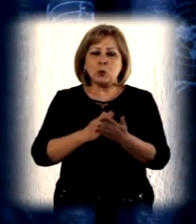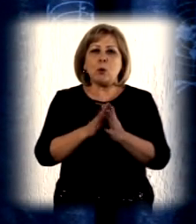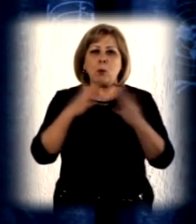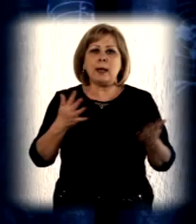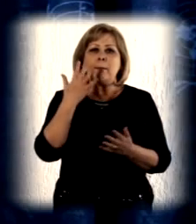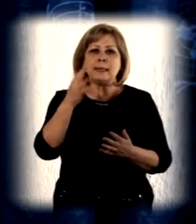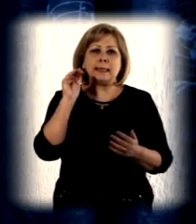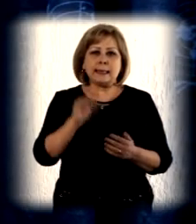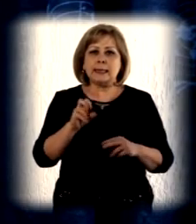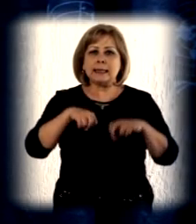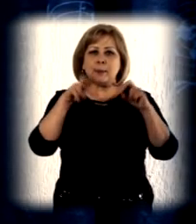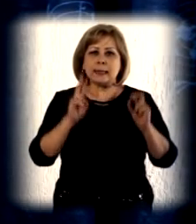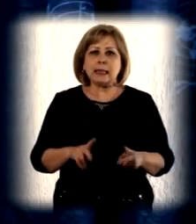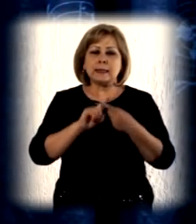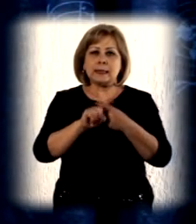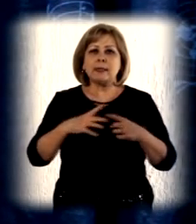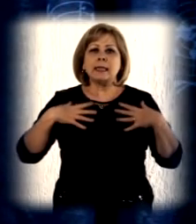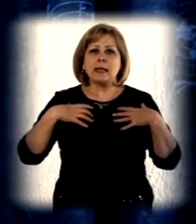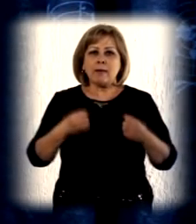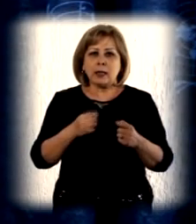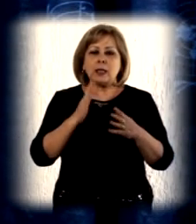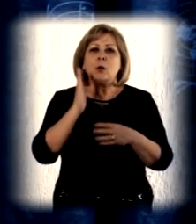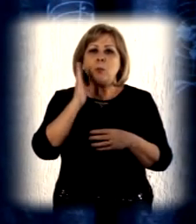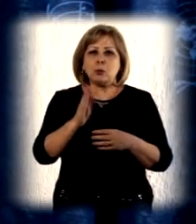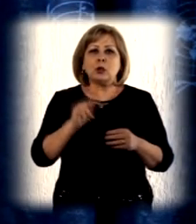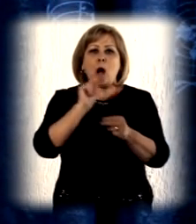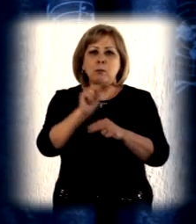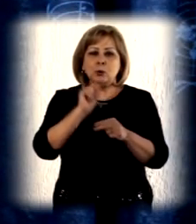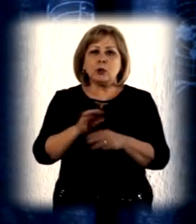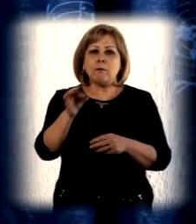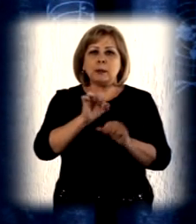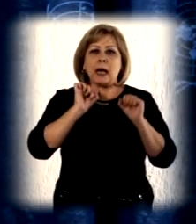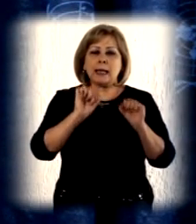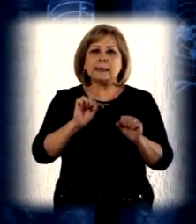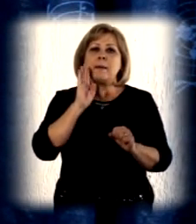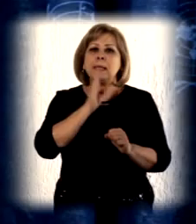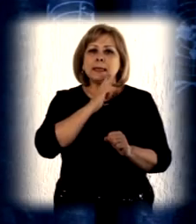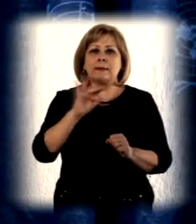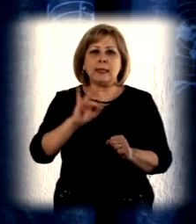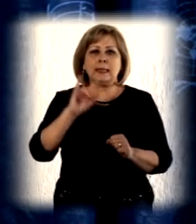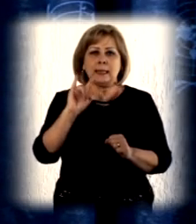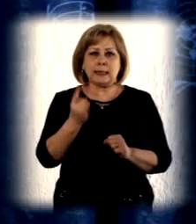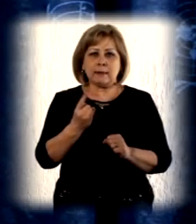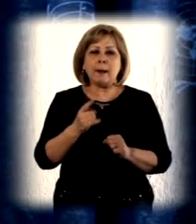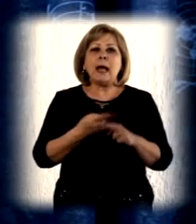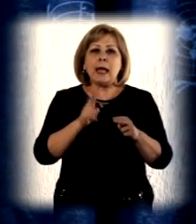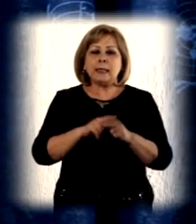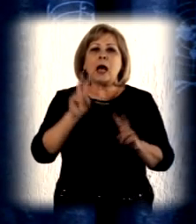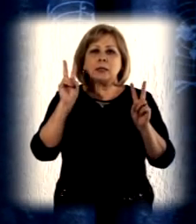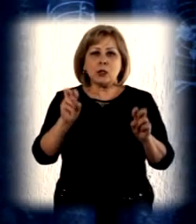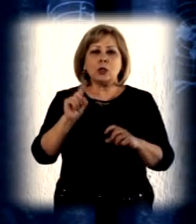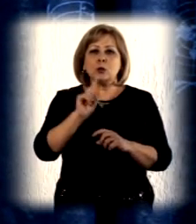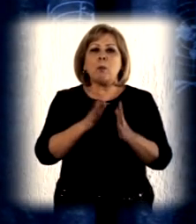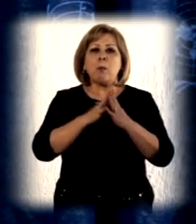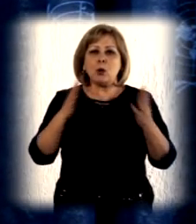deaths. To ensure quality improvement, over 5,000 health professionals will be trained in the areas of mother and child health.